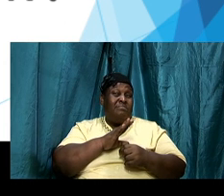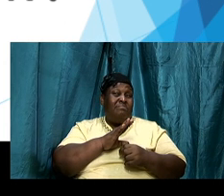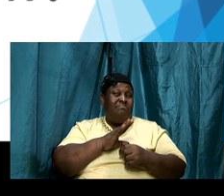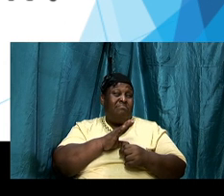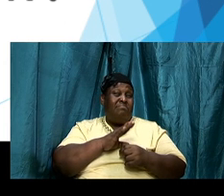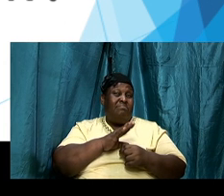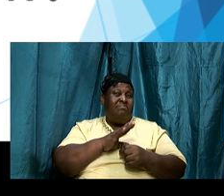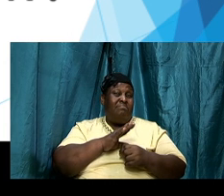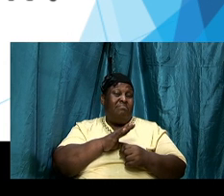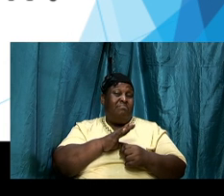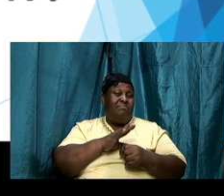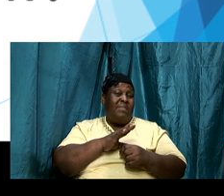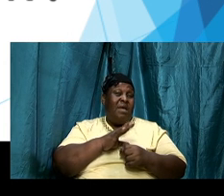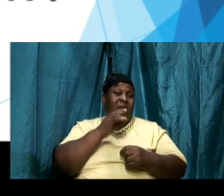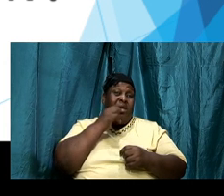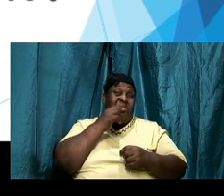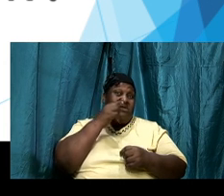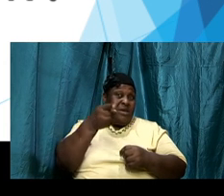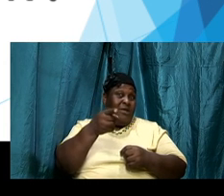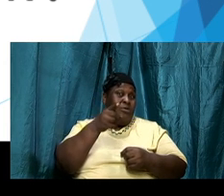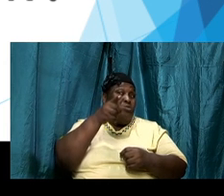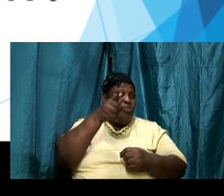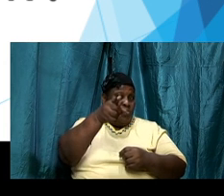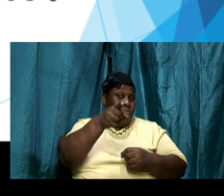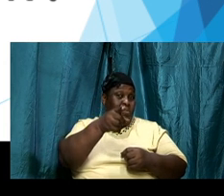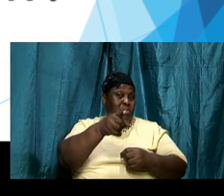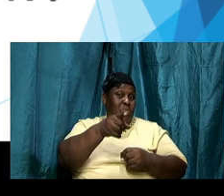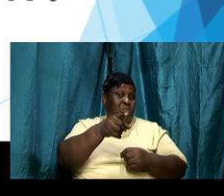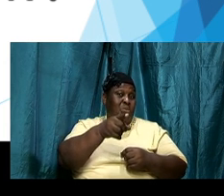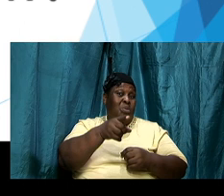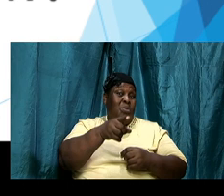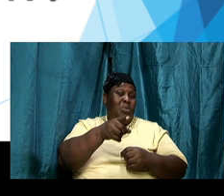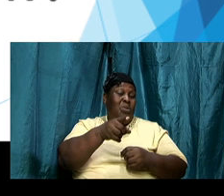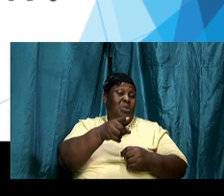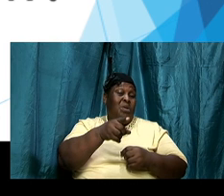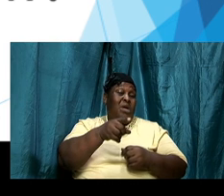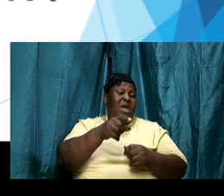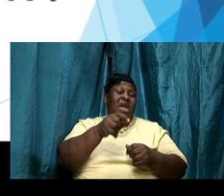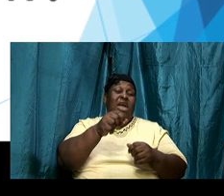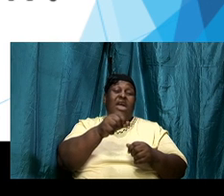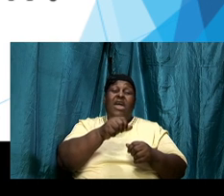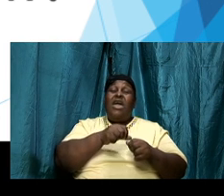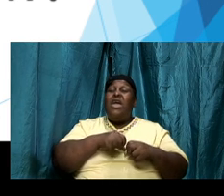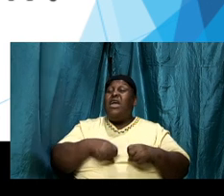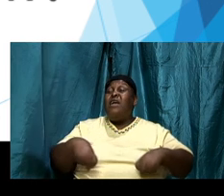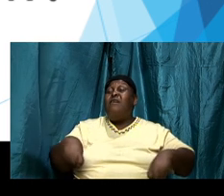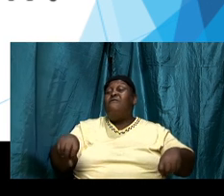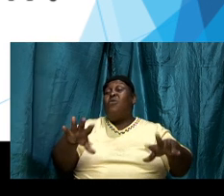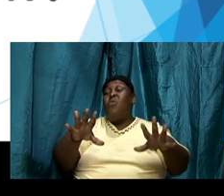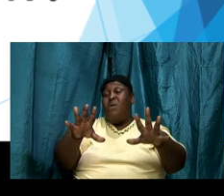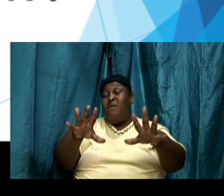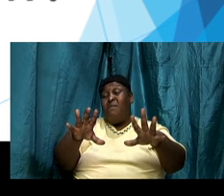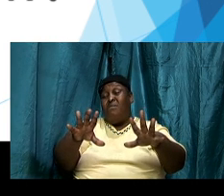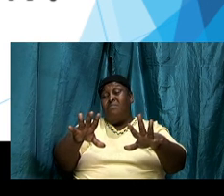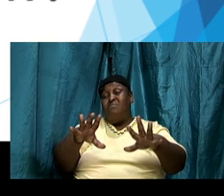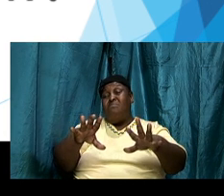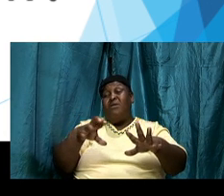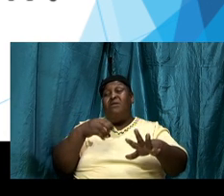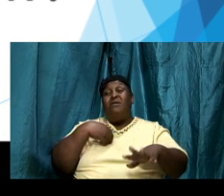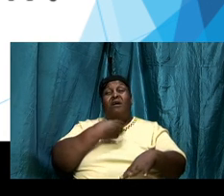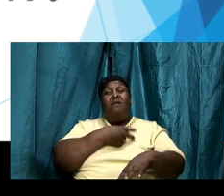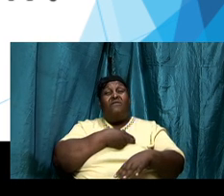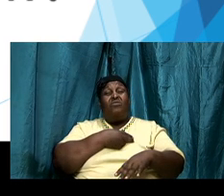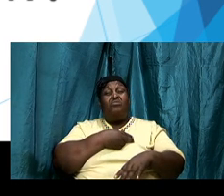challenge any one of our saints I dare any one of us to